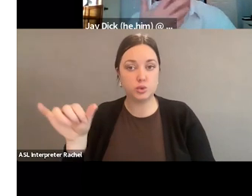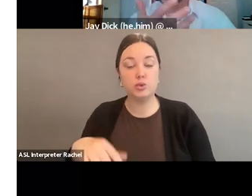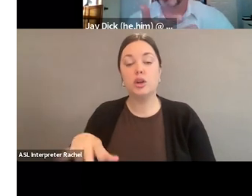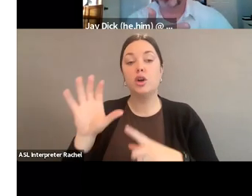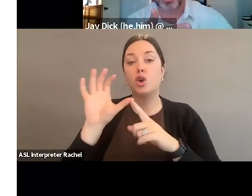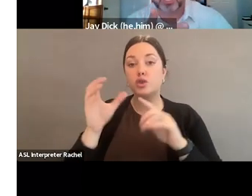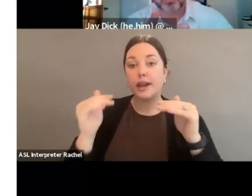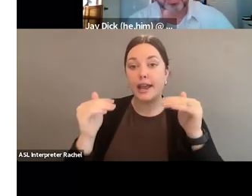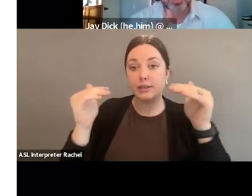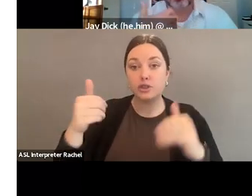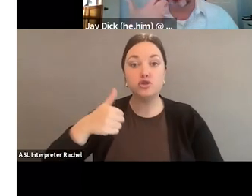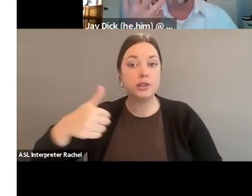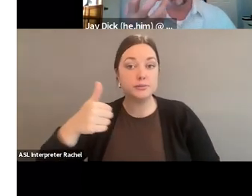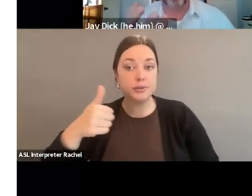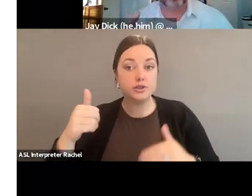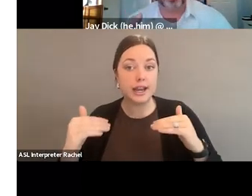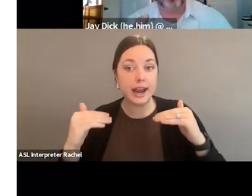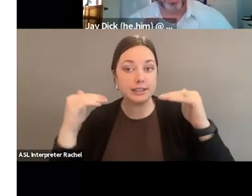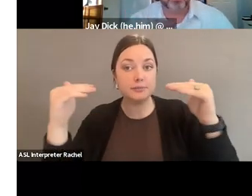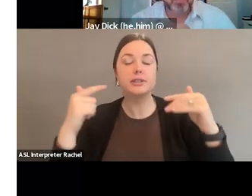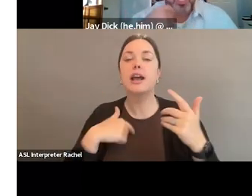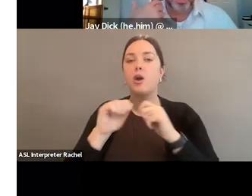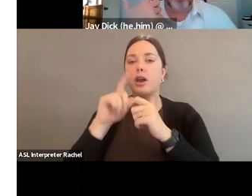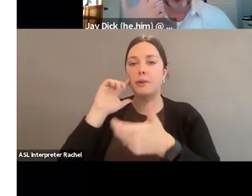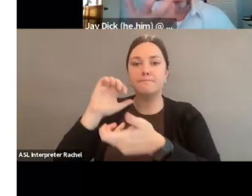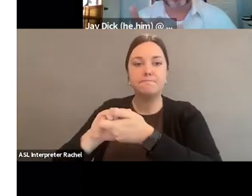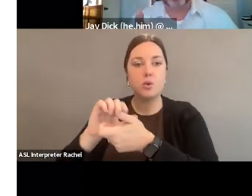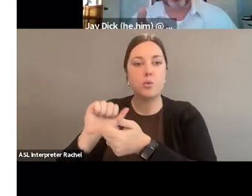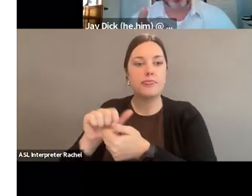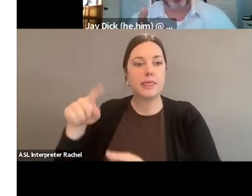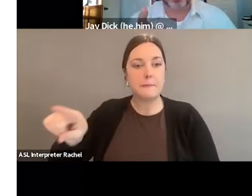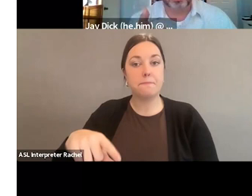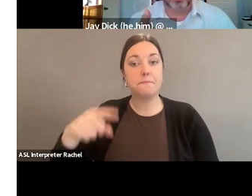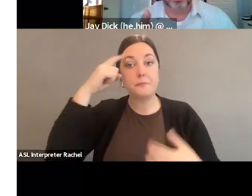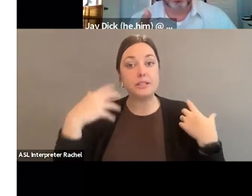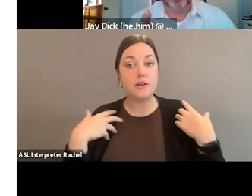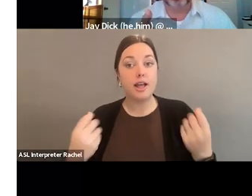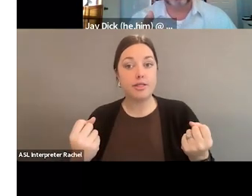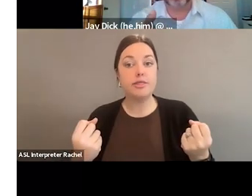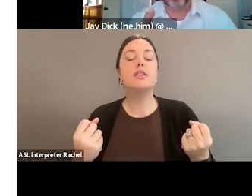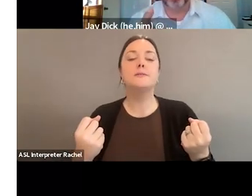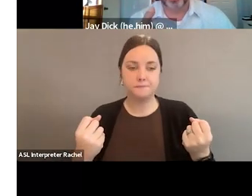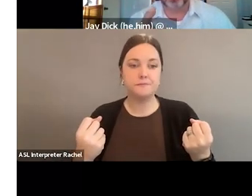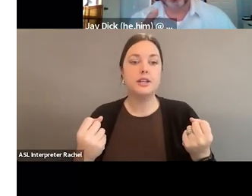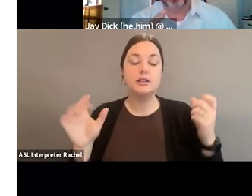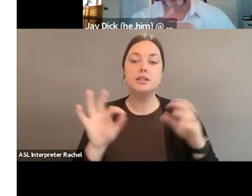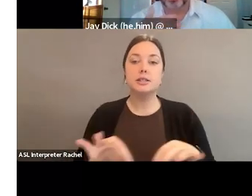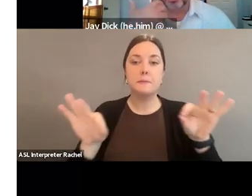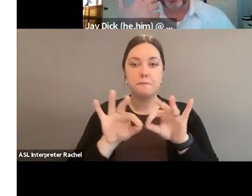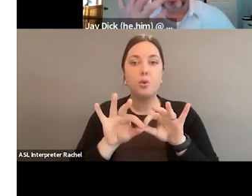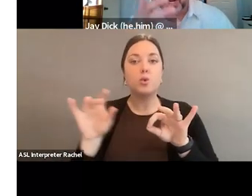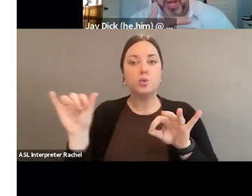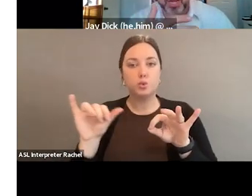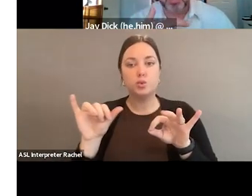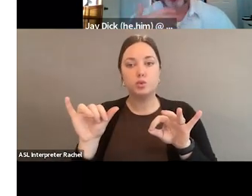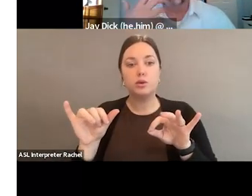enhancements or transportation enhancements. So, how can we be working with them? Mental health is certainly going to be something that's